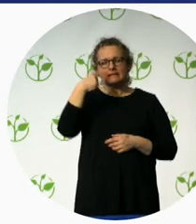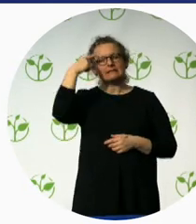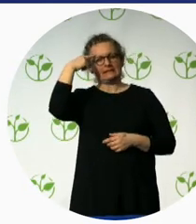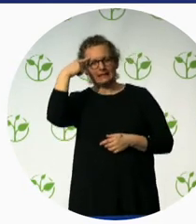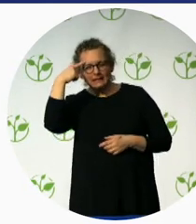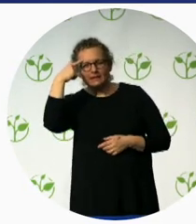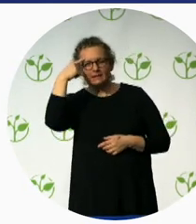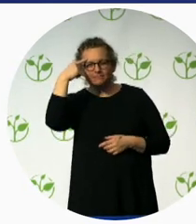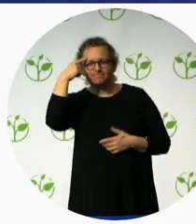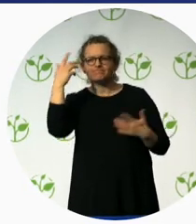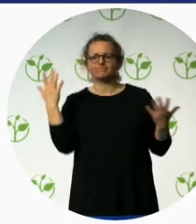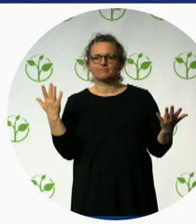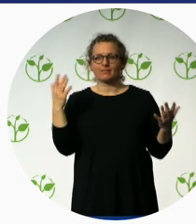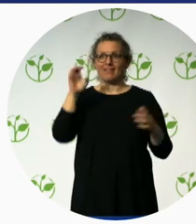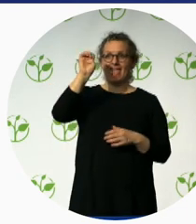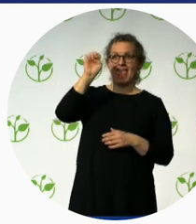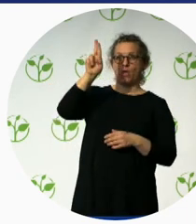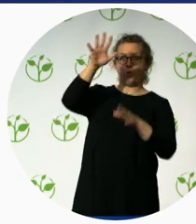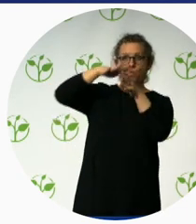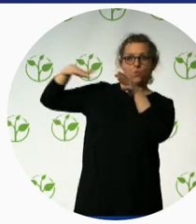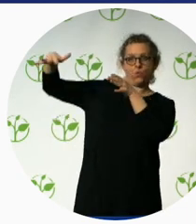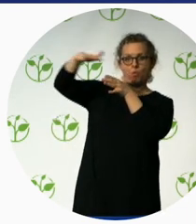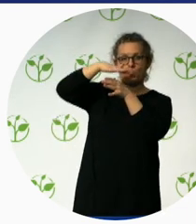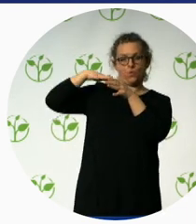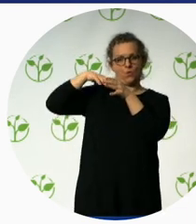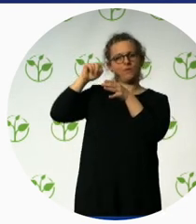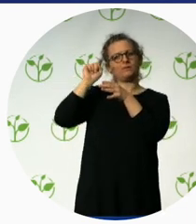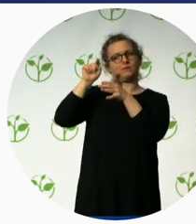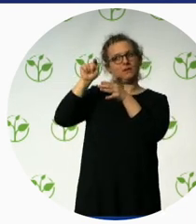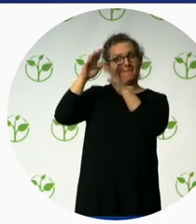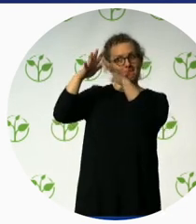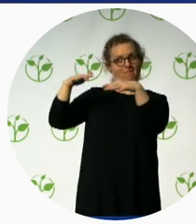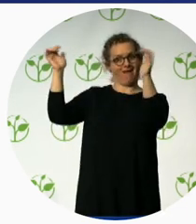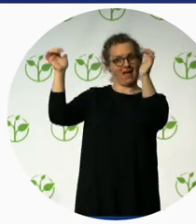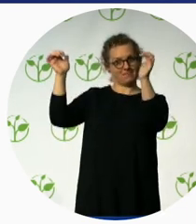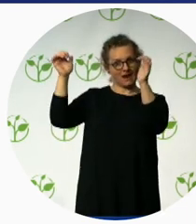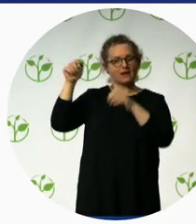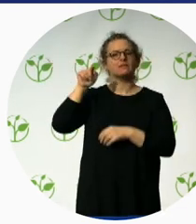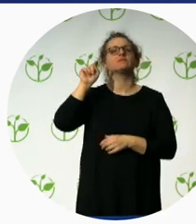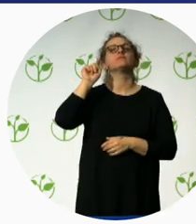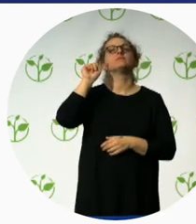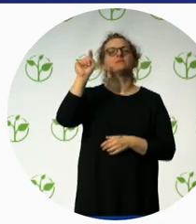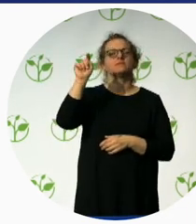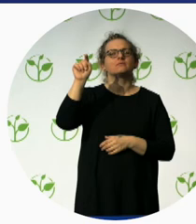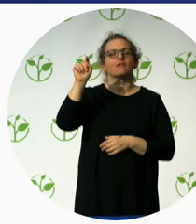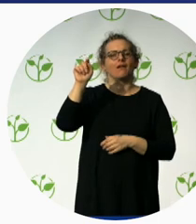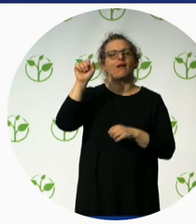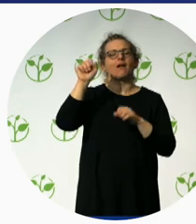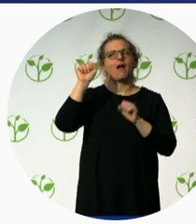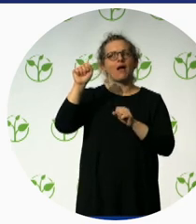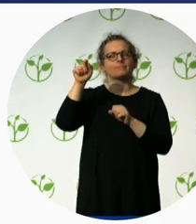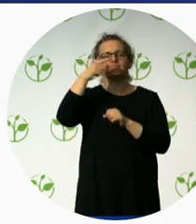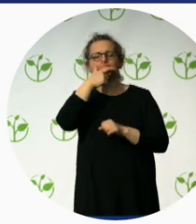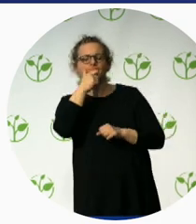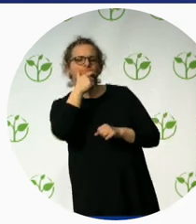decide that we have to make our environment, our society, accessible.